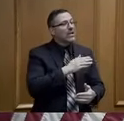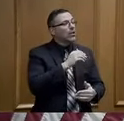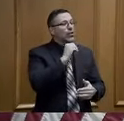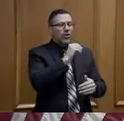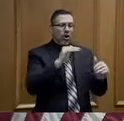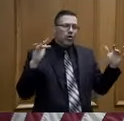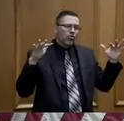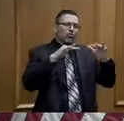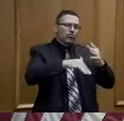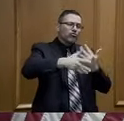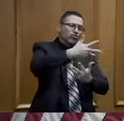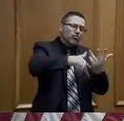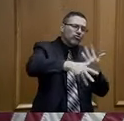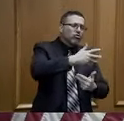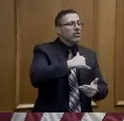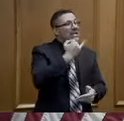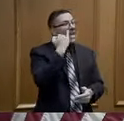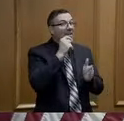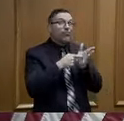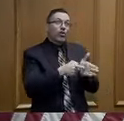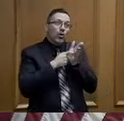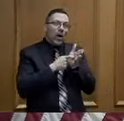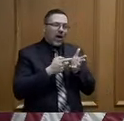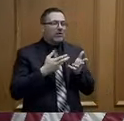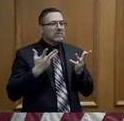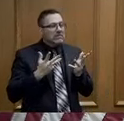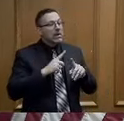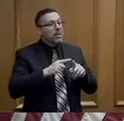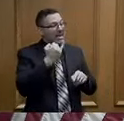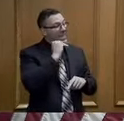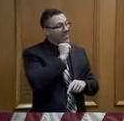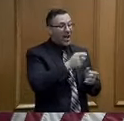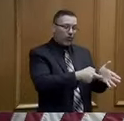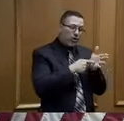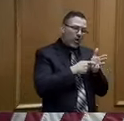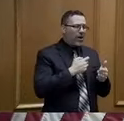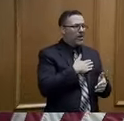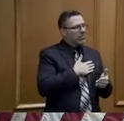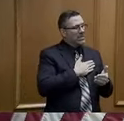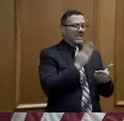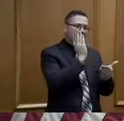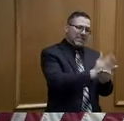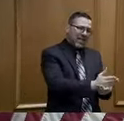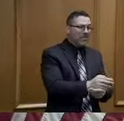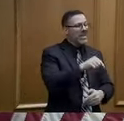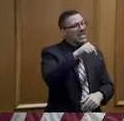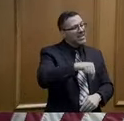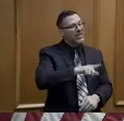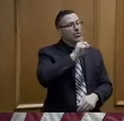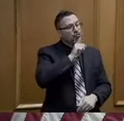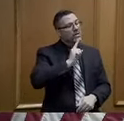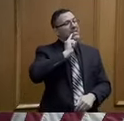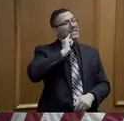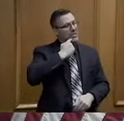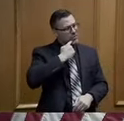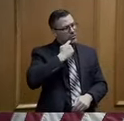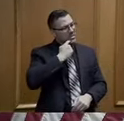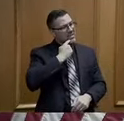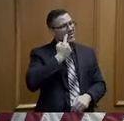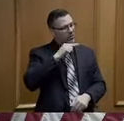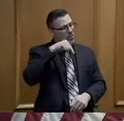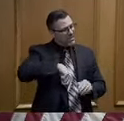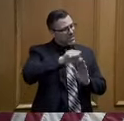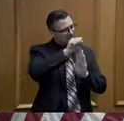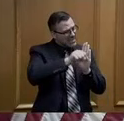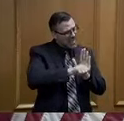if it's not absolutely required that you be there for some essential service. This is incredibly serious to the state. It's incredibly